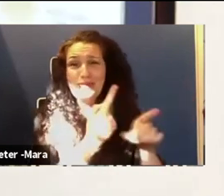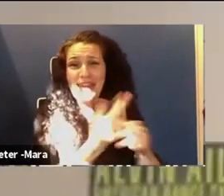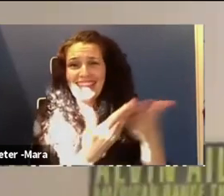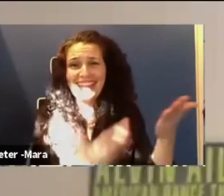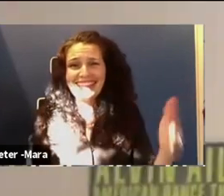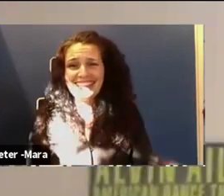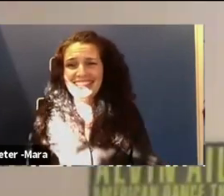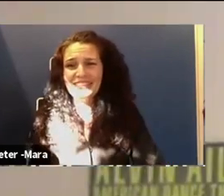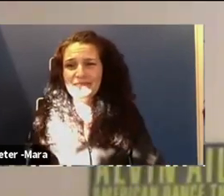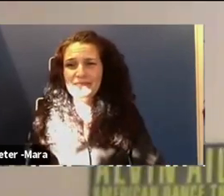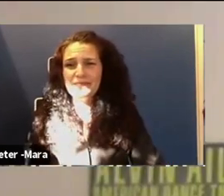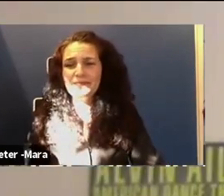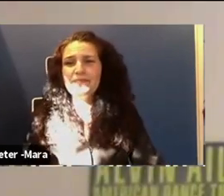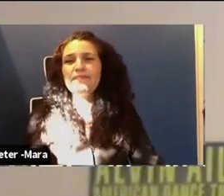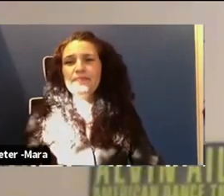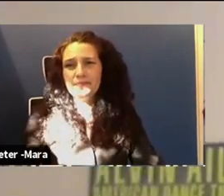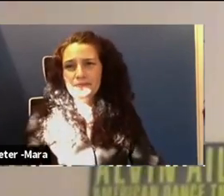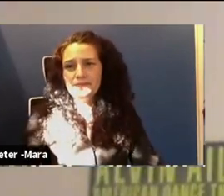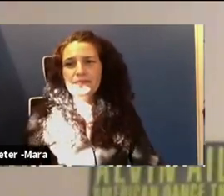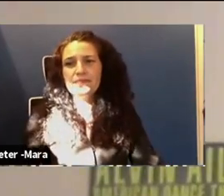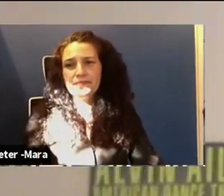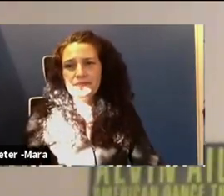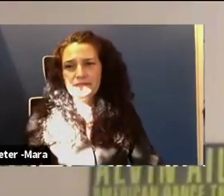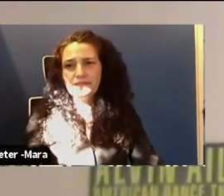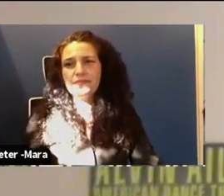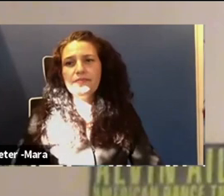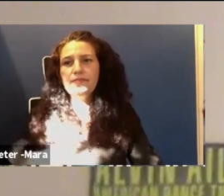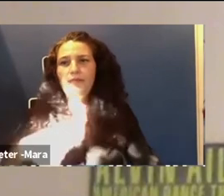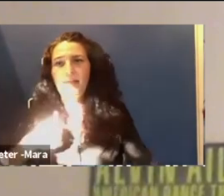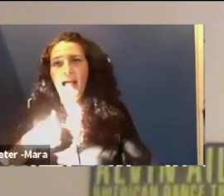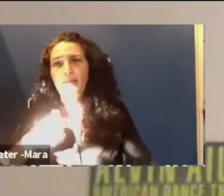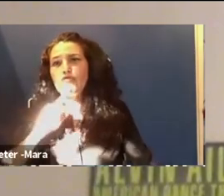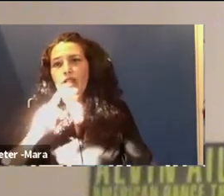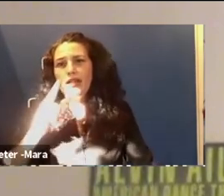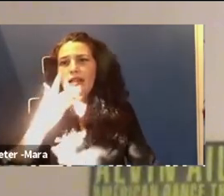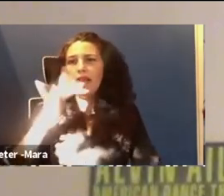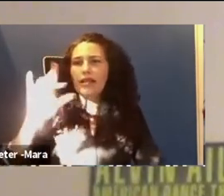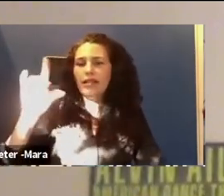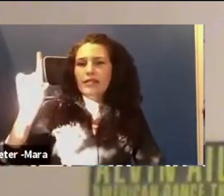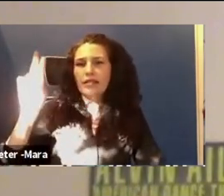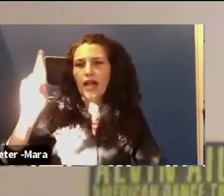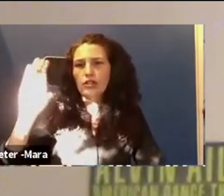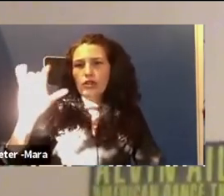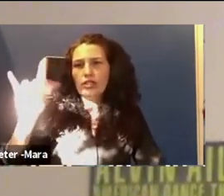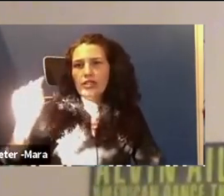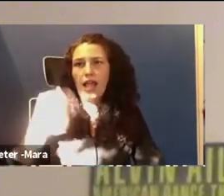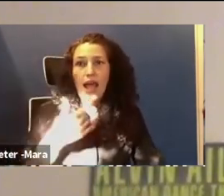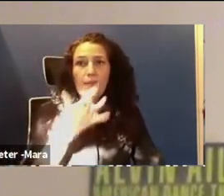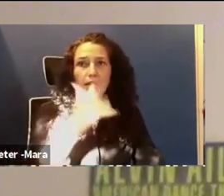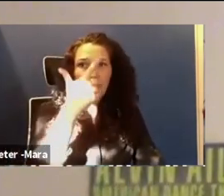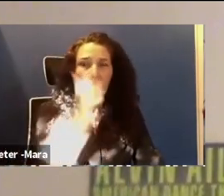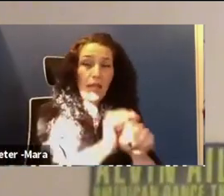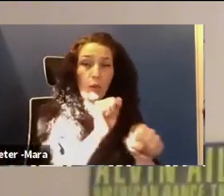Well, I'm really lucky to be working on Mission Unstoppable, the television show. So the people that I get a